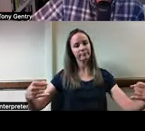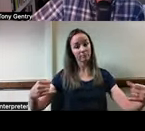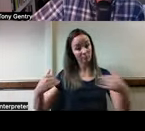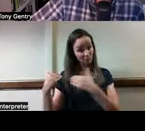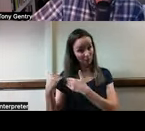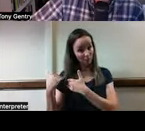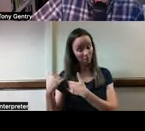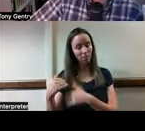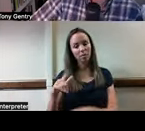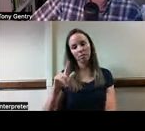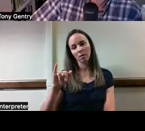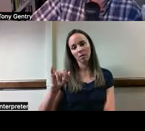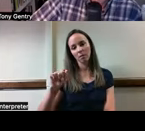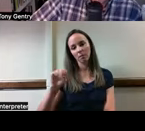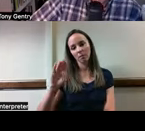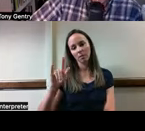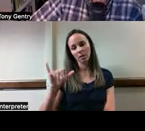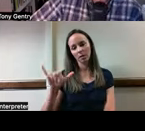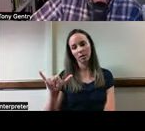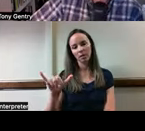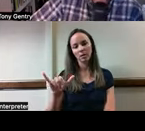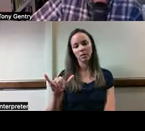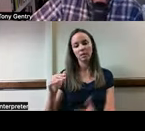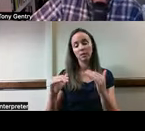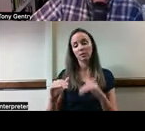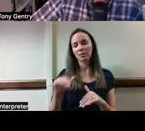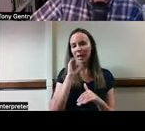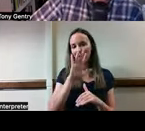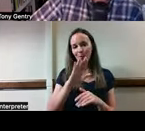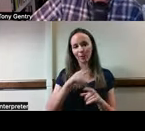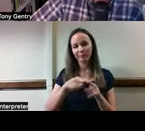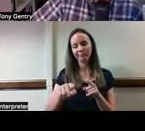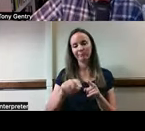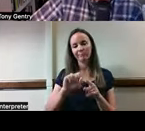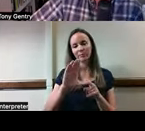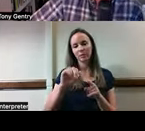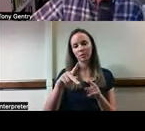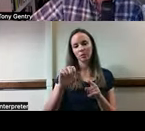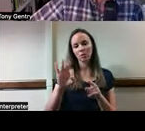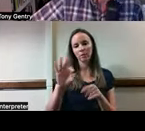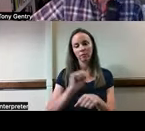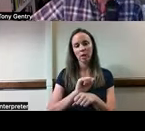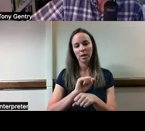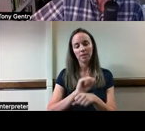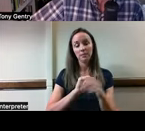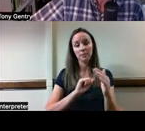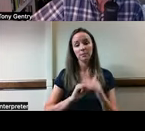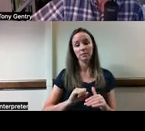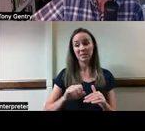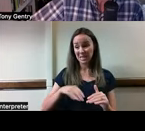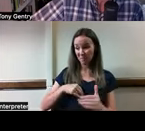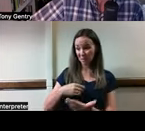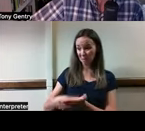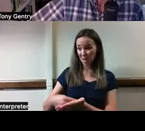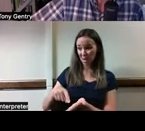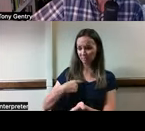Angela Schneider is saying it would be outside the scope of practice. Heidi Lervick is saying except find someone else